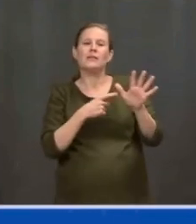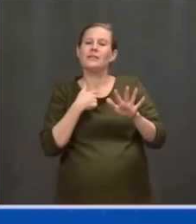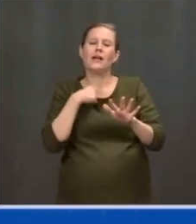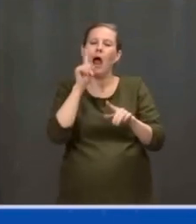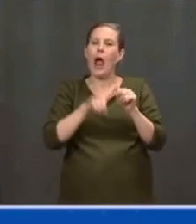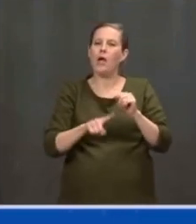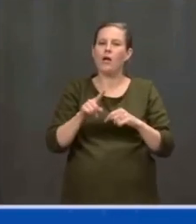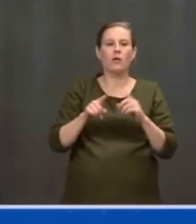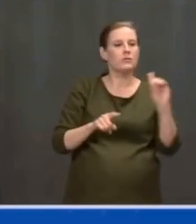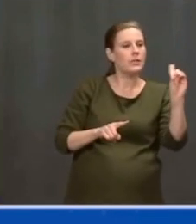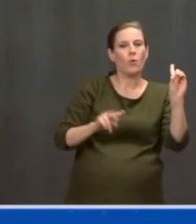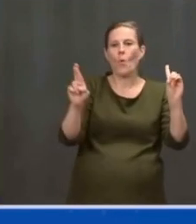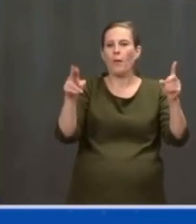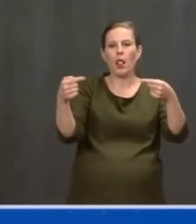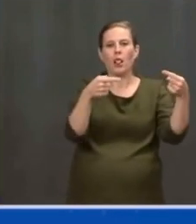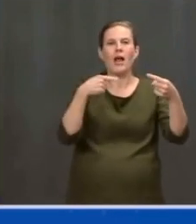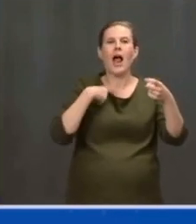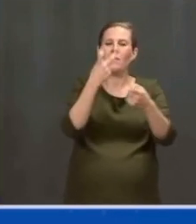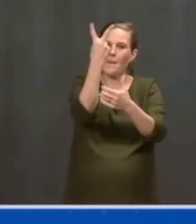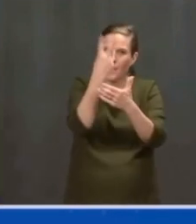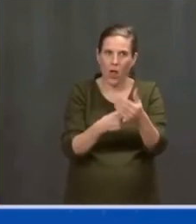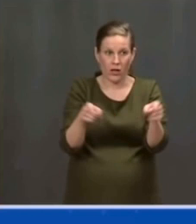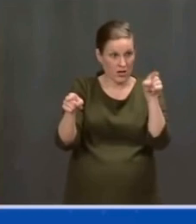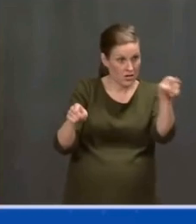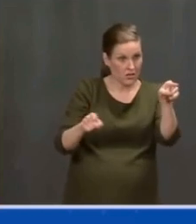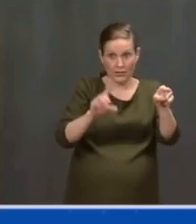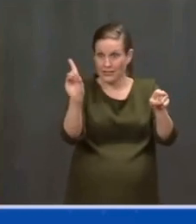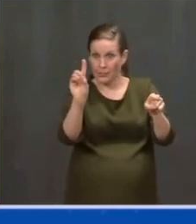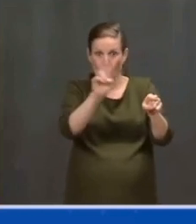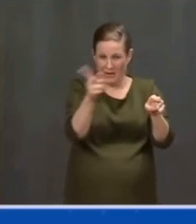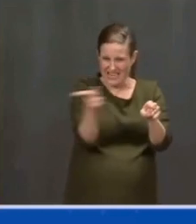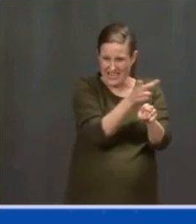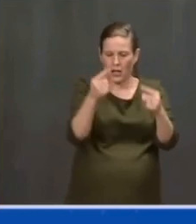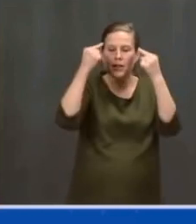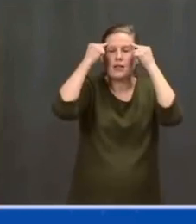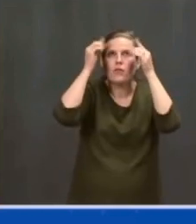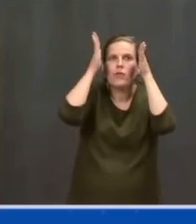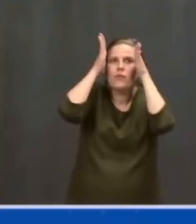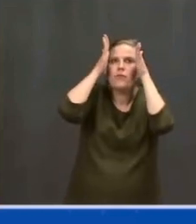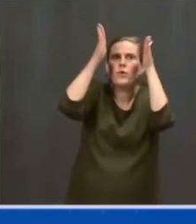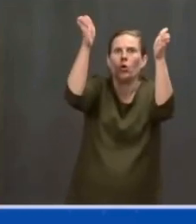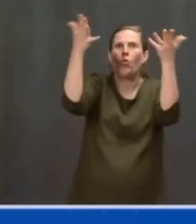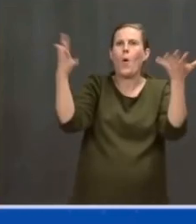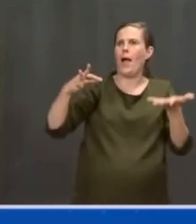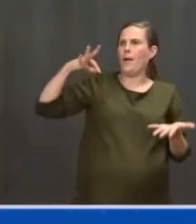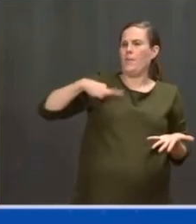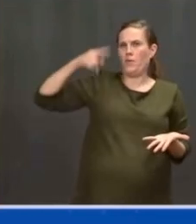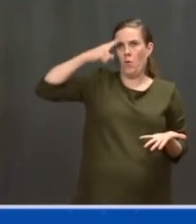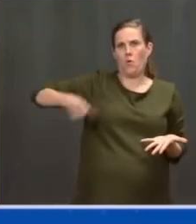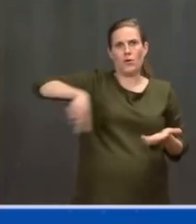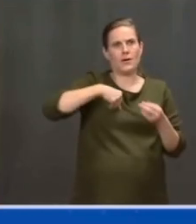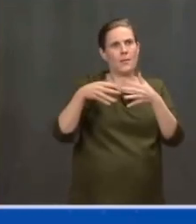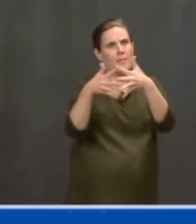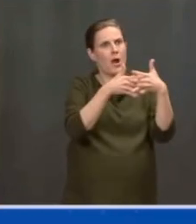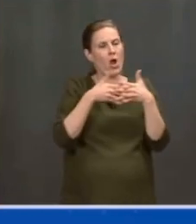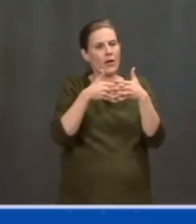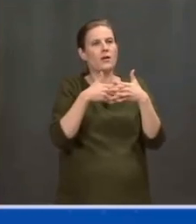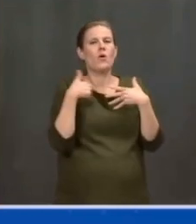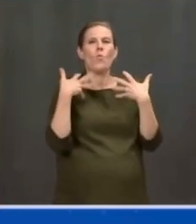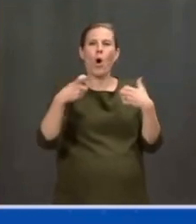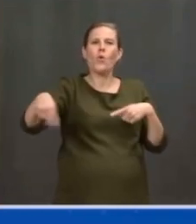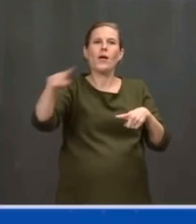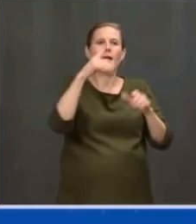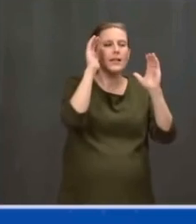future. I'm going to bring Republicans into the Oval Office, listen to them, what they have to say, and be open to other ideas.